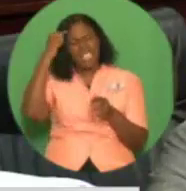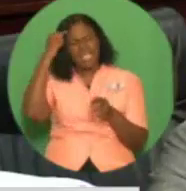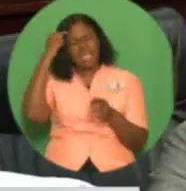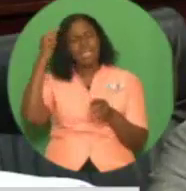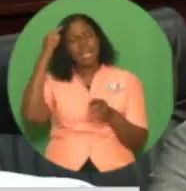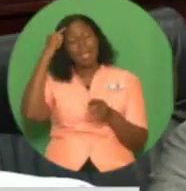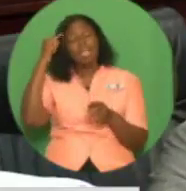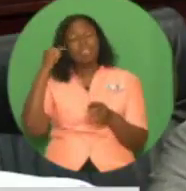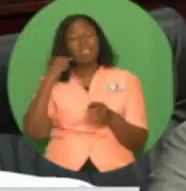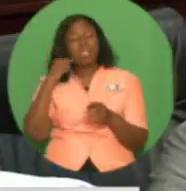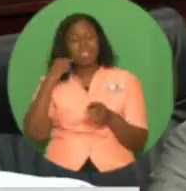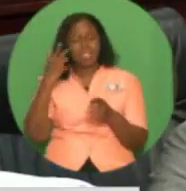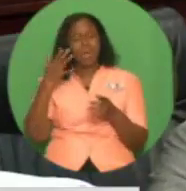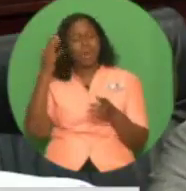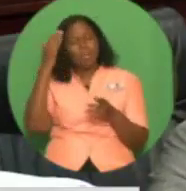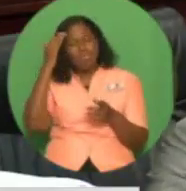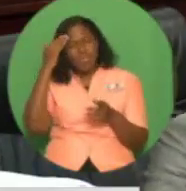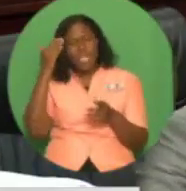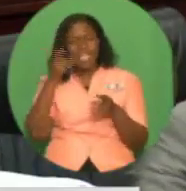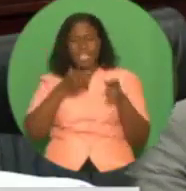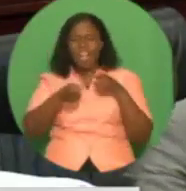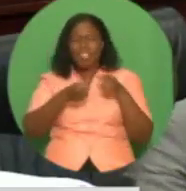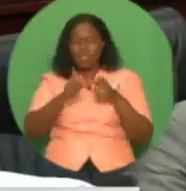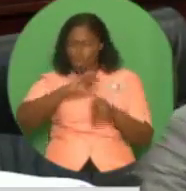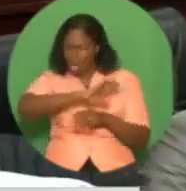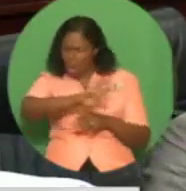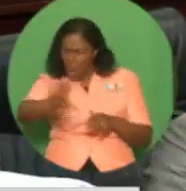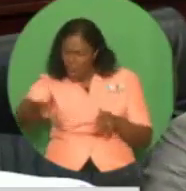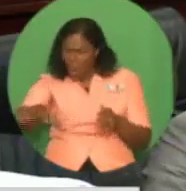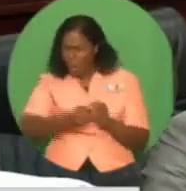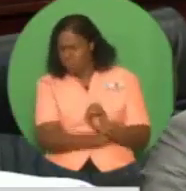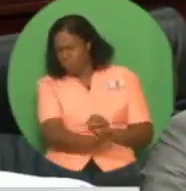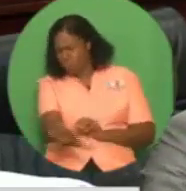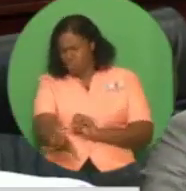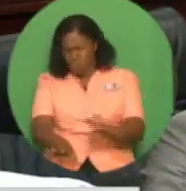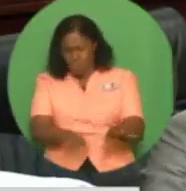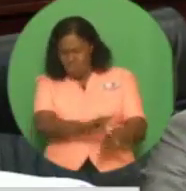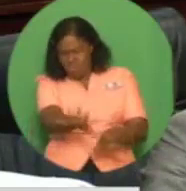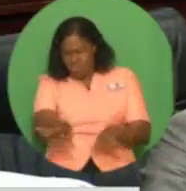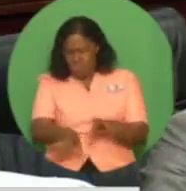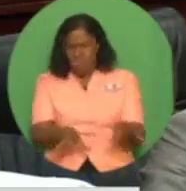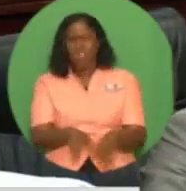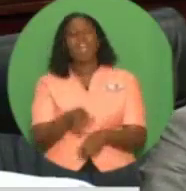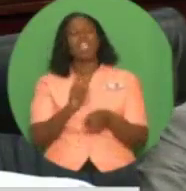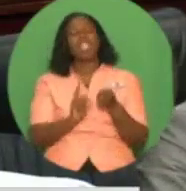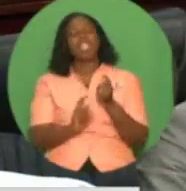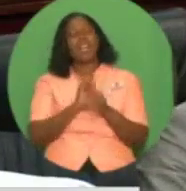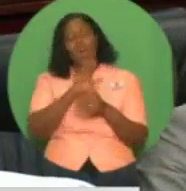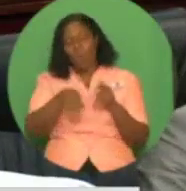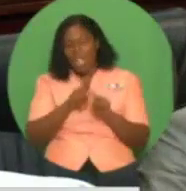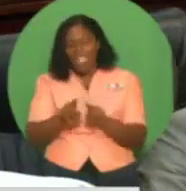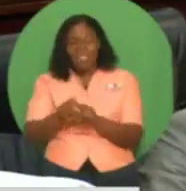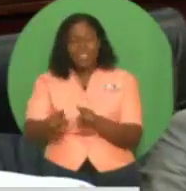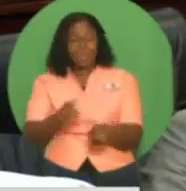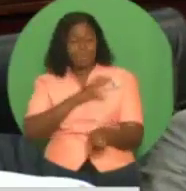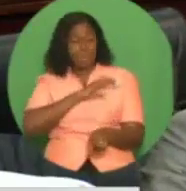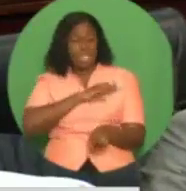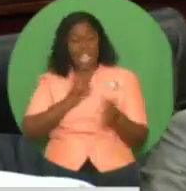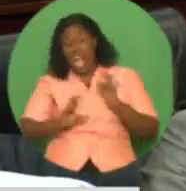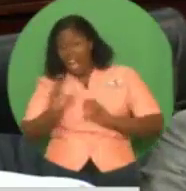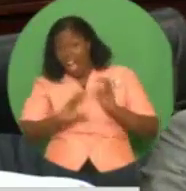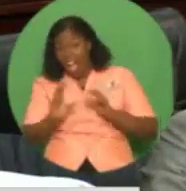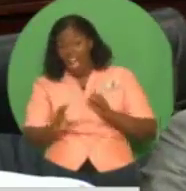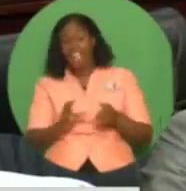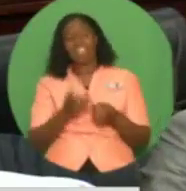This will involve the establishment of a real-time monitoring mechanism for all police vehicles. The Operational